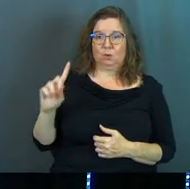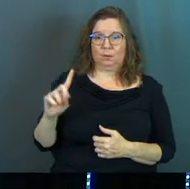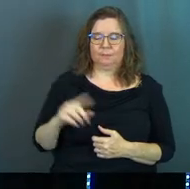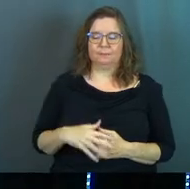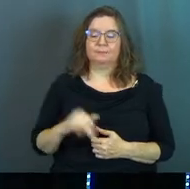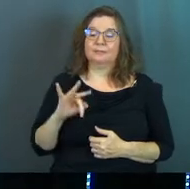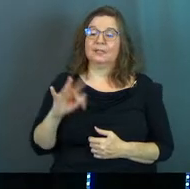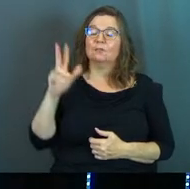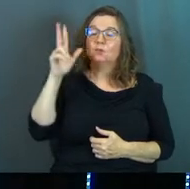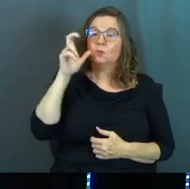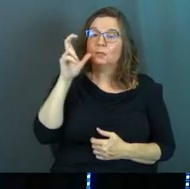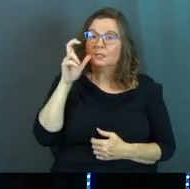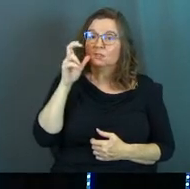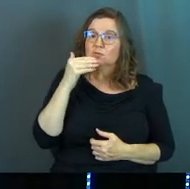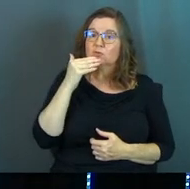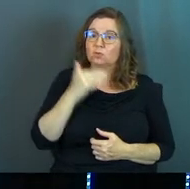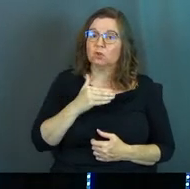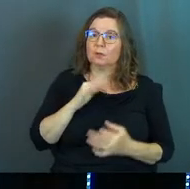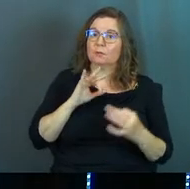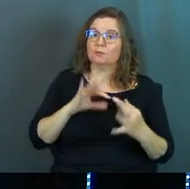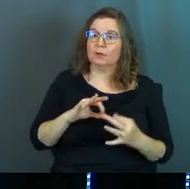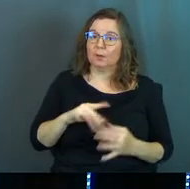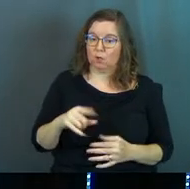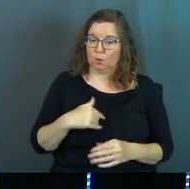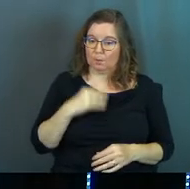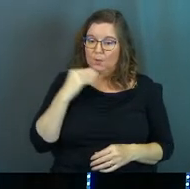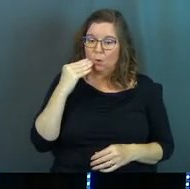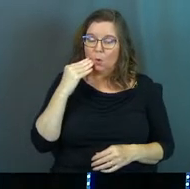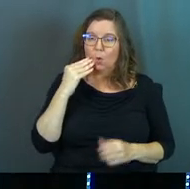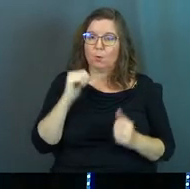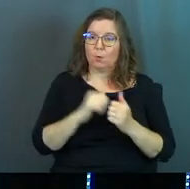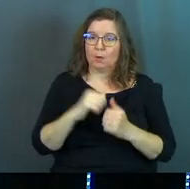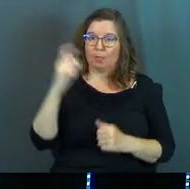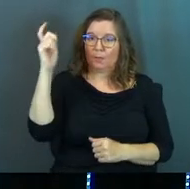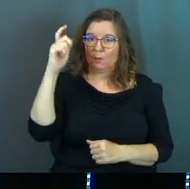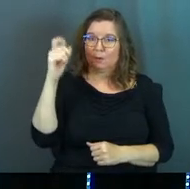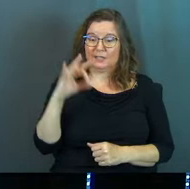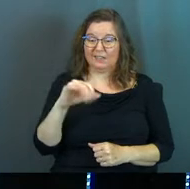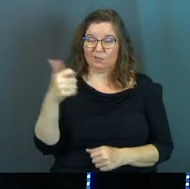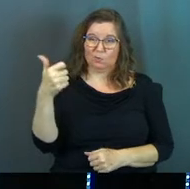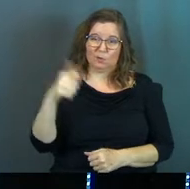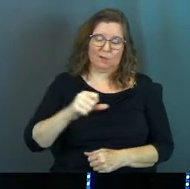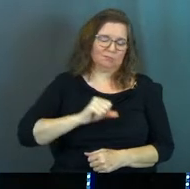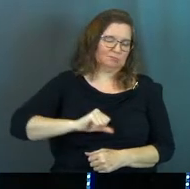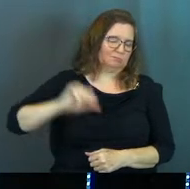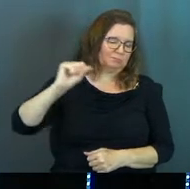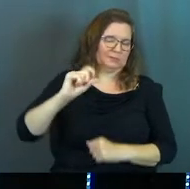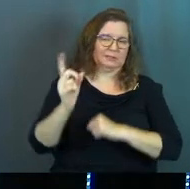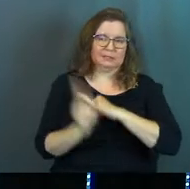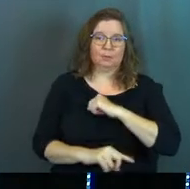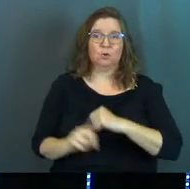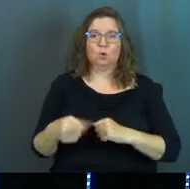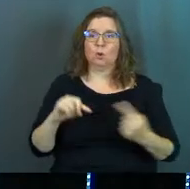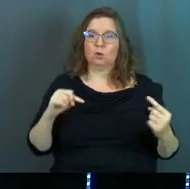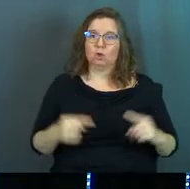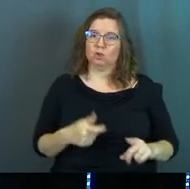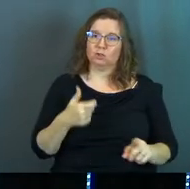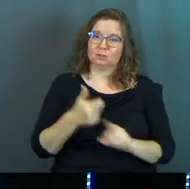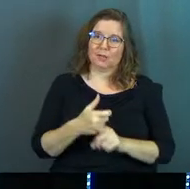If you listen to constructive criticism, you will be at home among the wise. If you reject discipline, you only